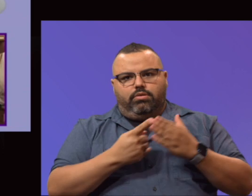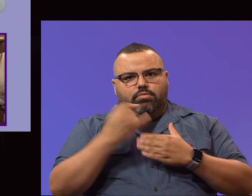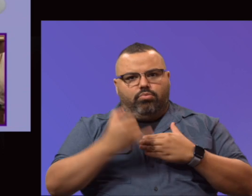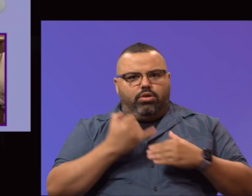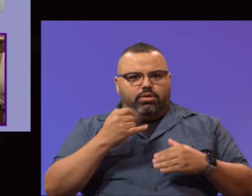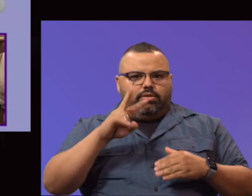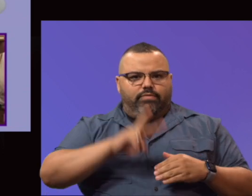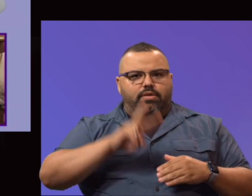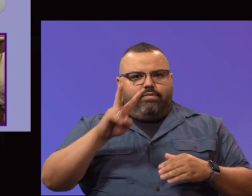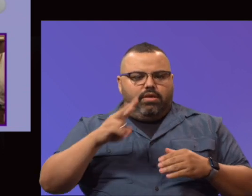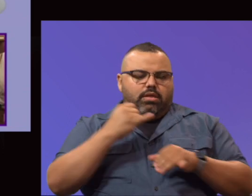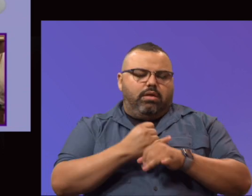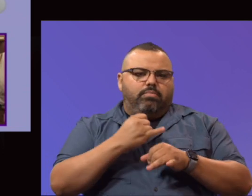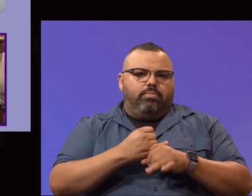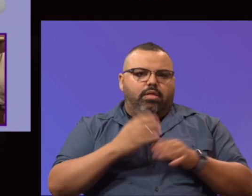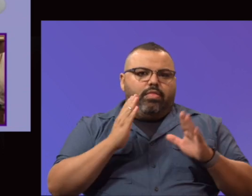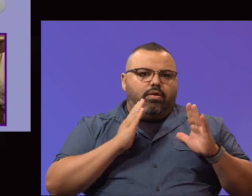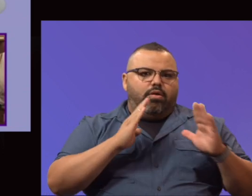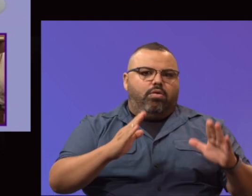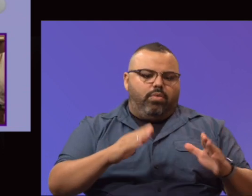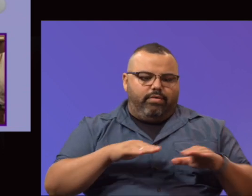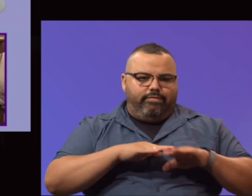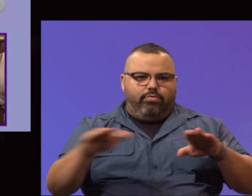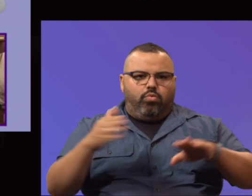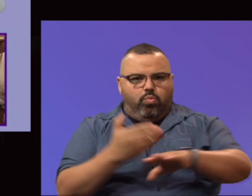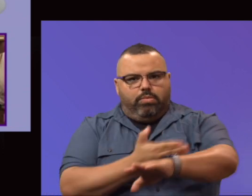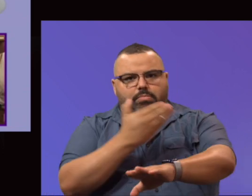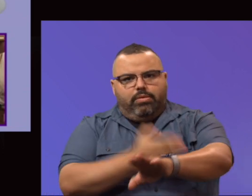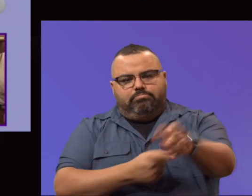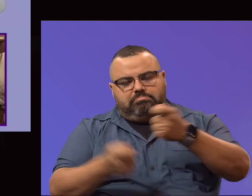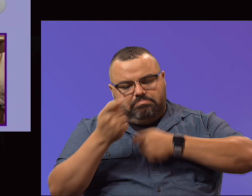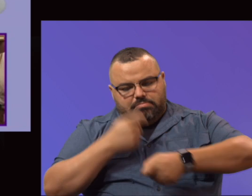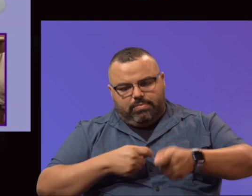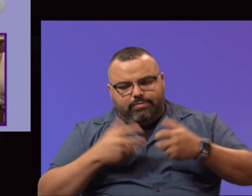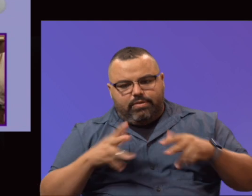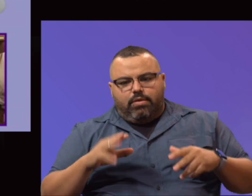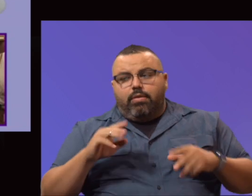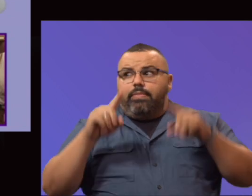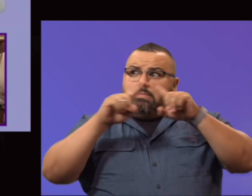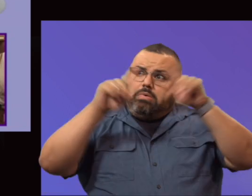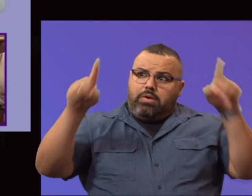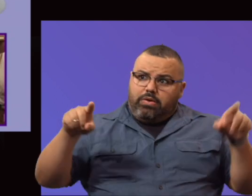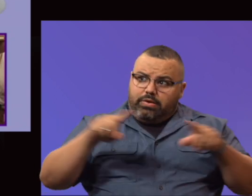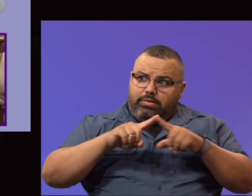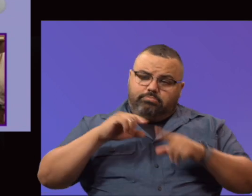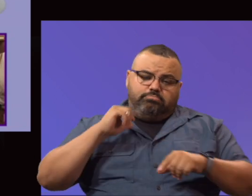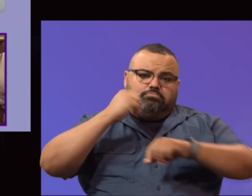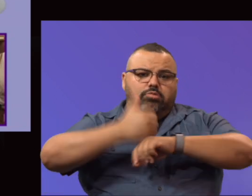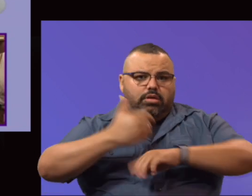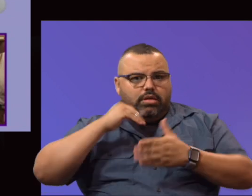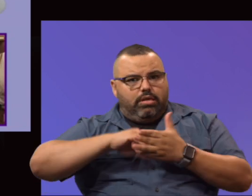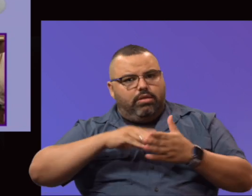The hallway floor replacement was done. Marquee signage installation. And these are throughout the campus.